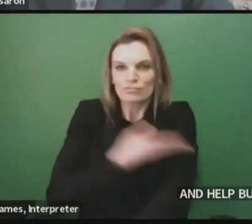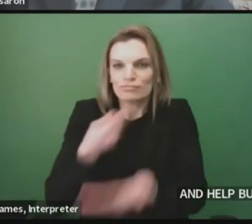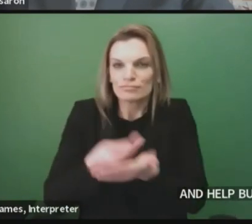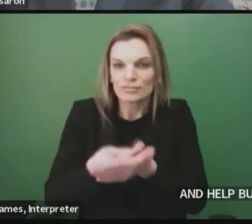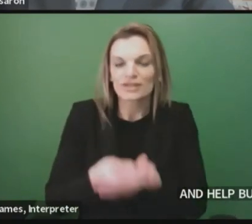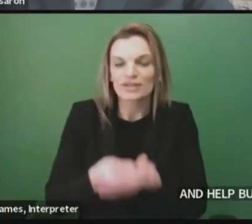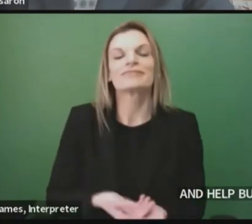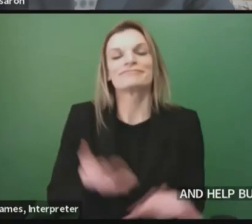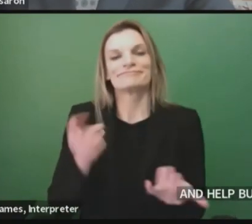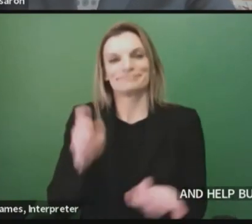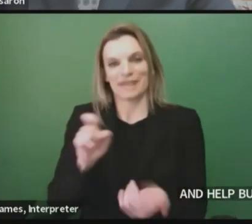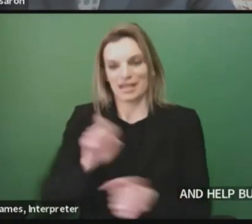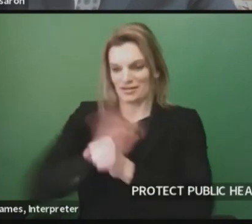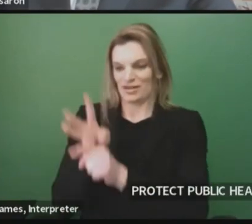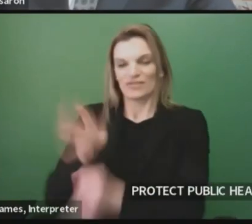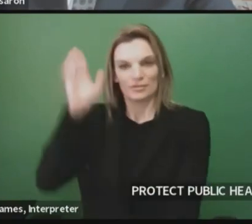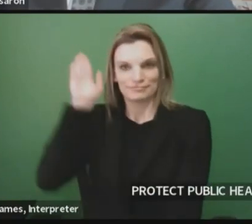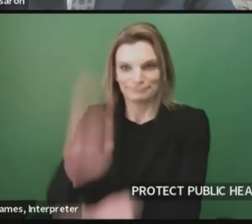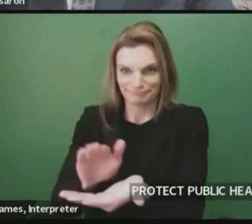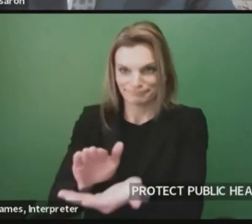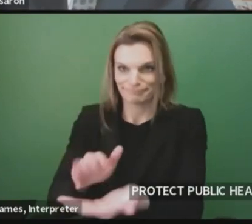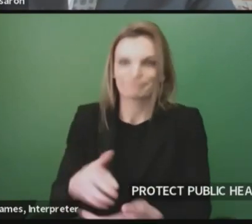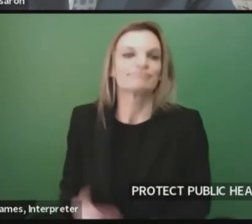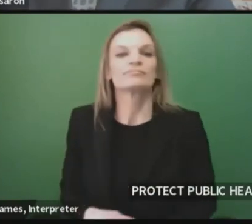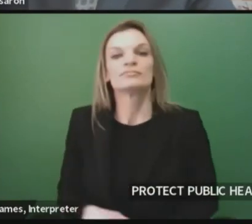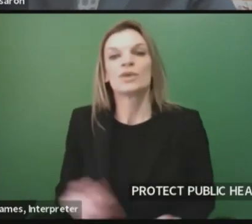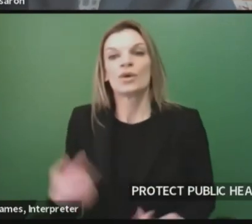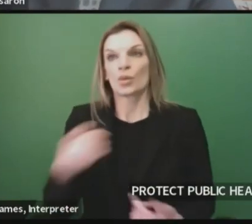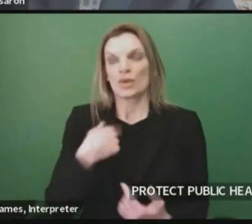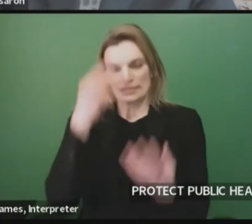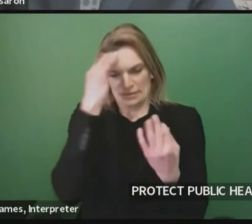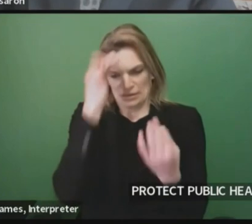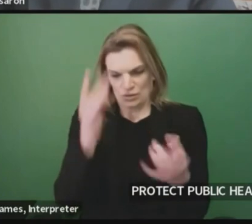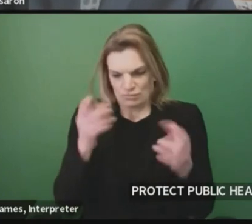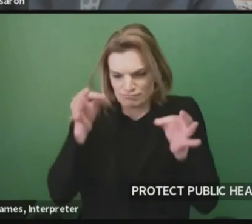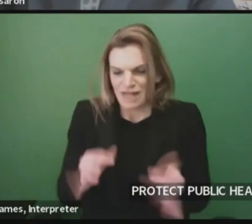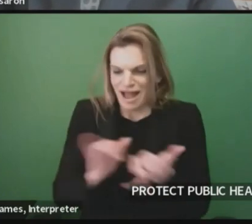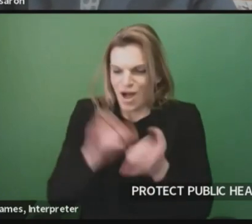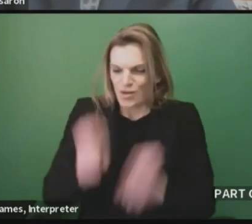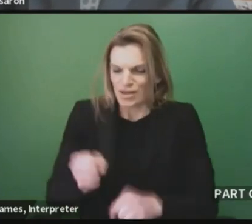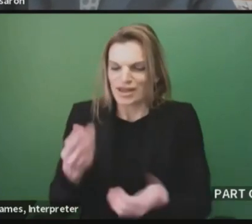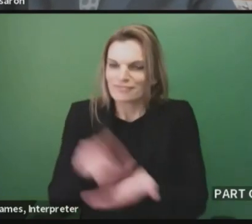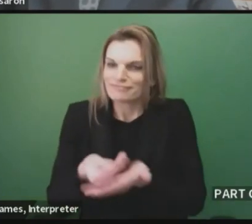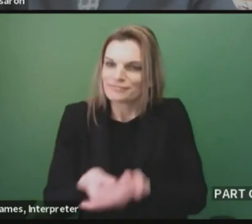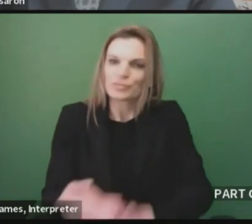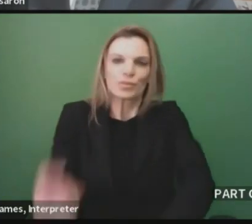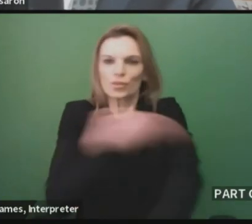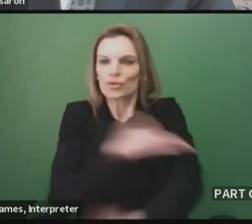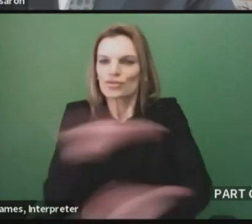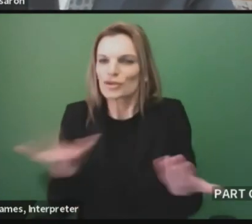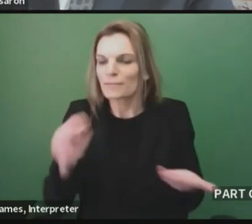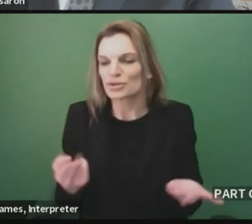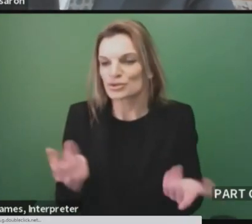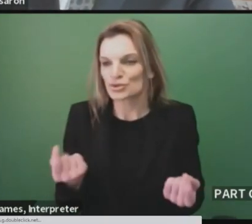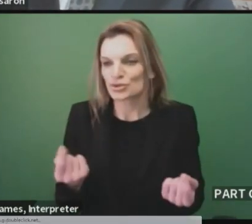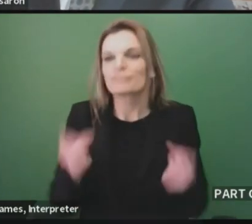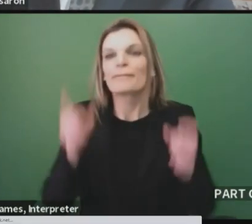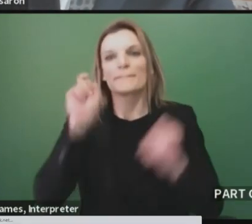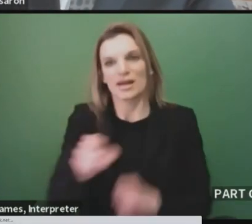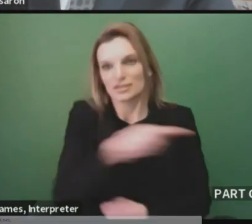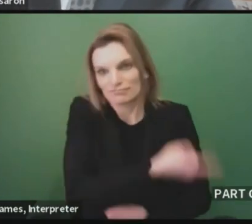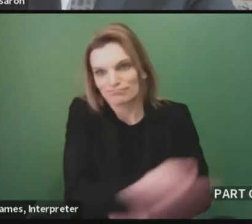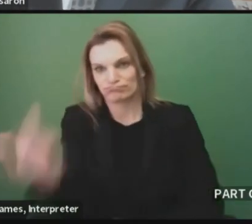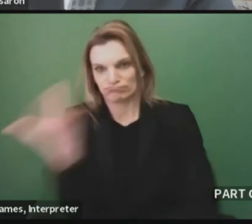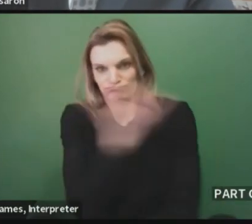COVID Recovery Plan is to ramp up vaccine distribution so we can get more shots in arms, so we can return to a strong